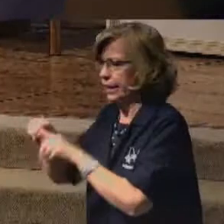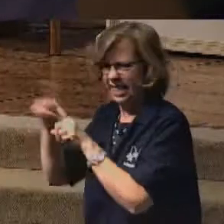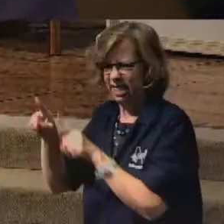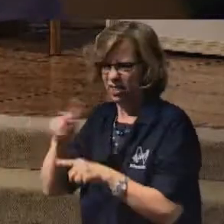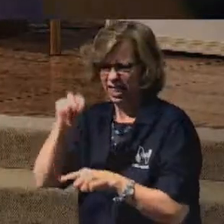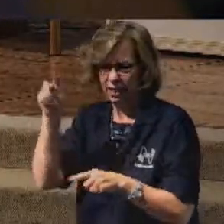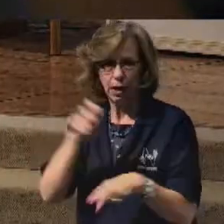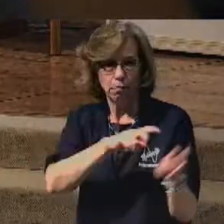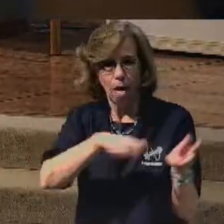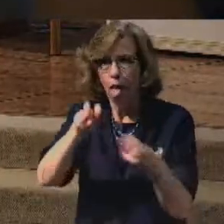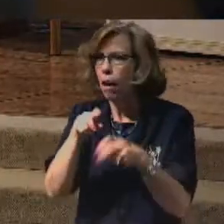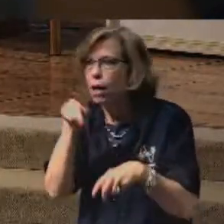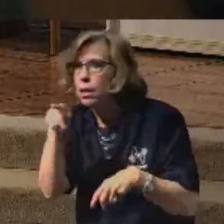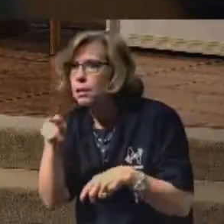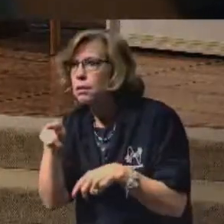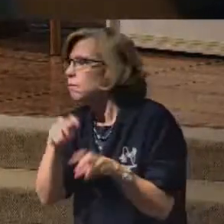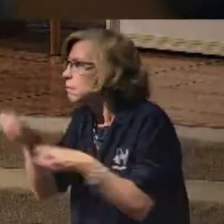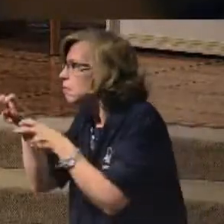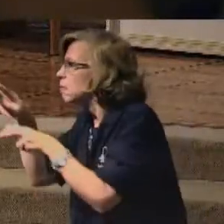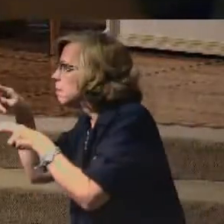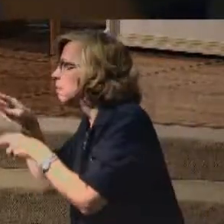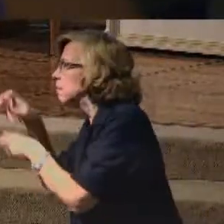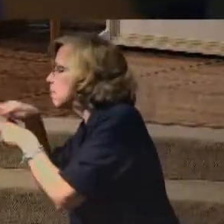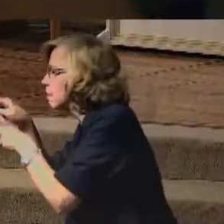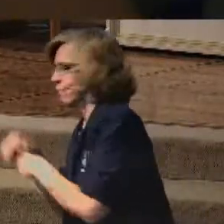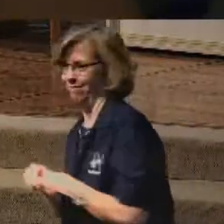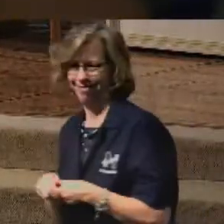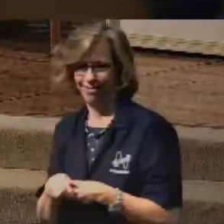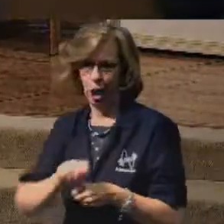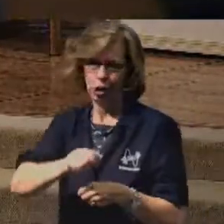boring and flip channels like it happens in church. flip channels.